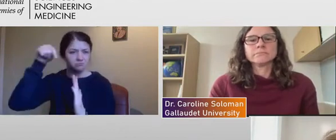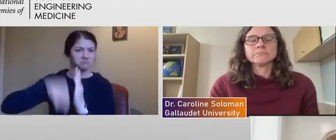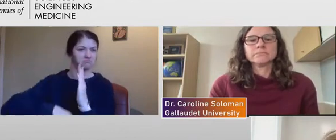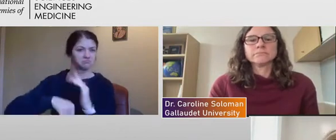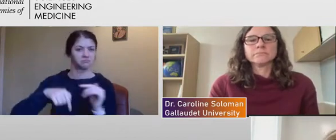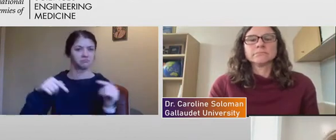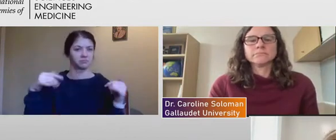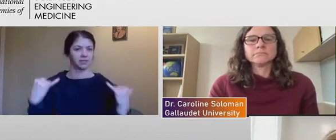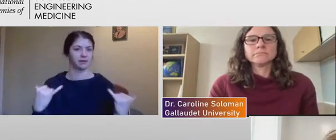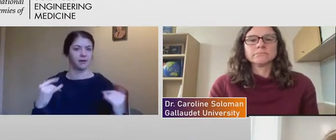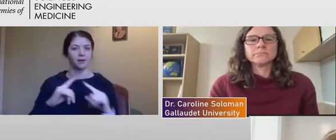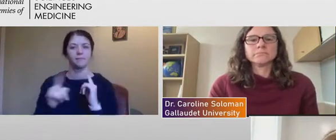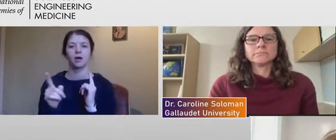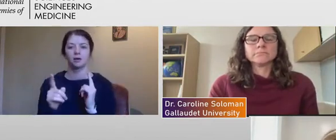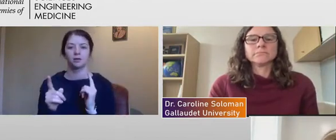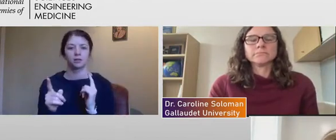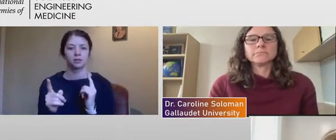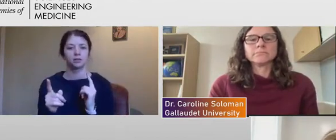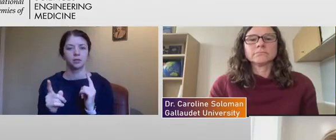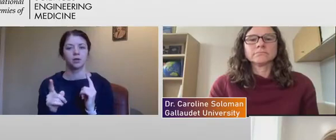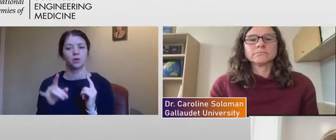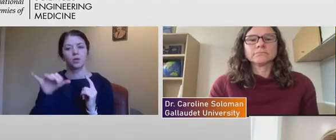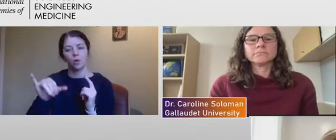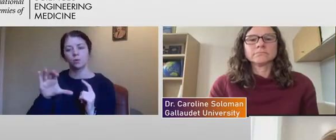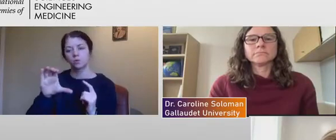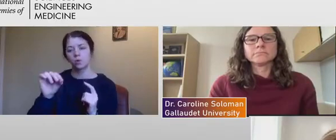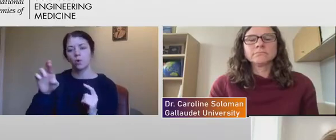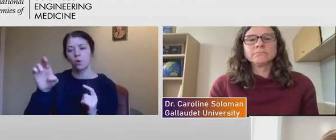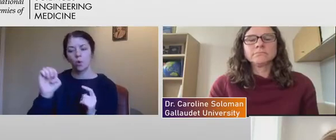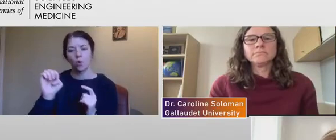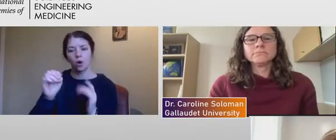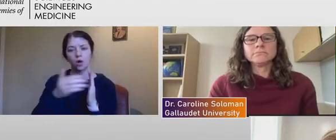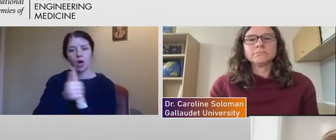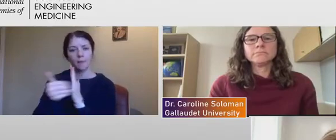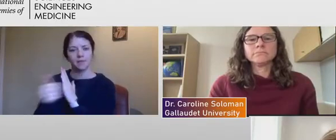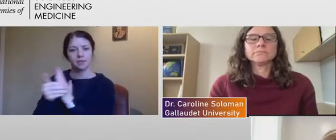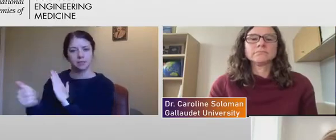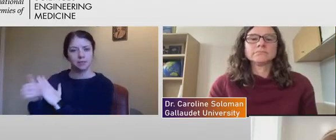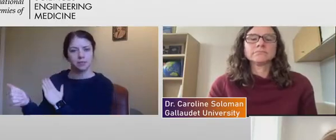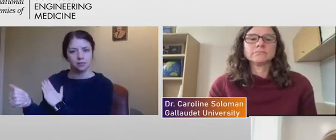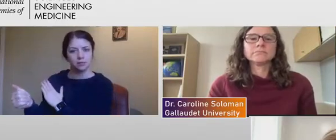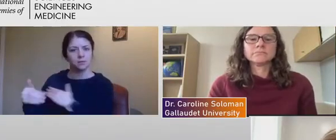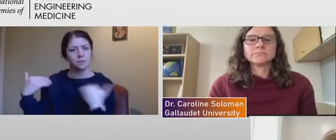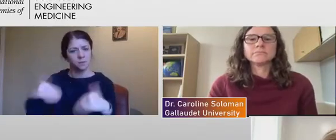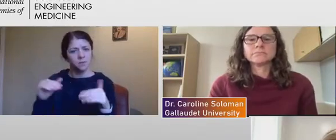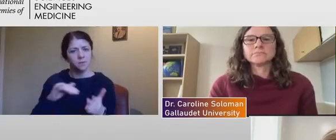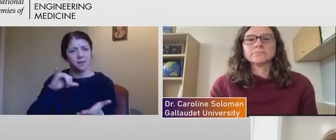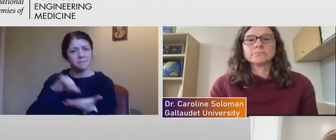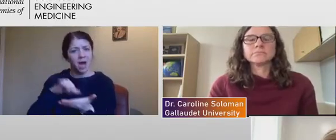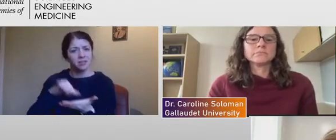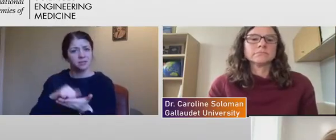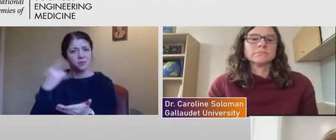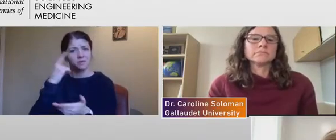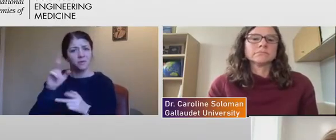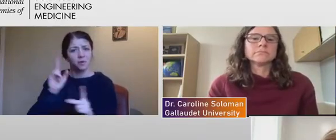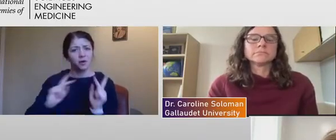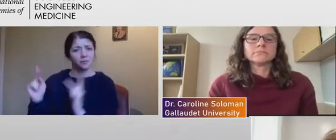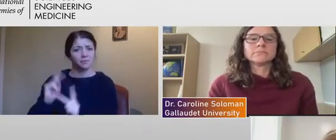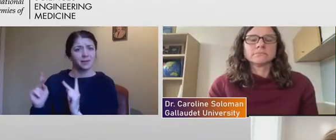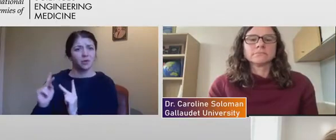but there's core competencies that really make it impossible for a lot of people to